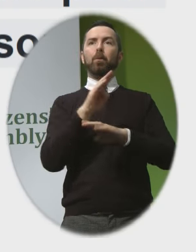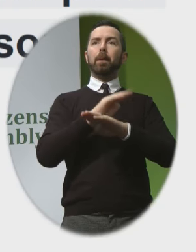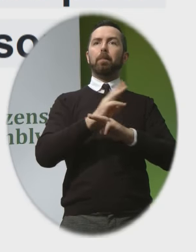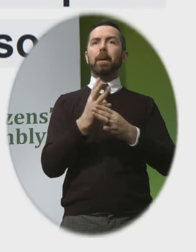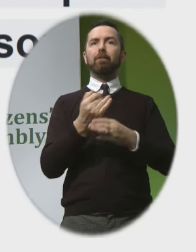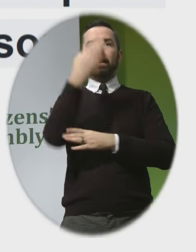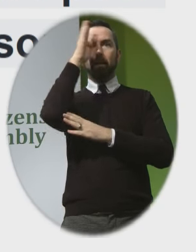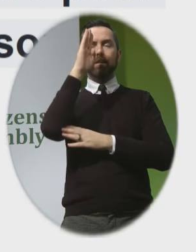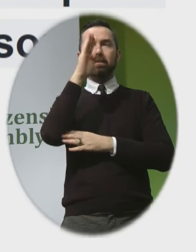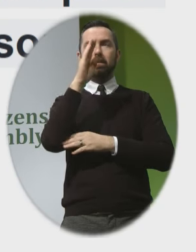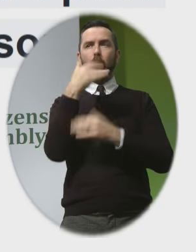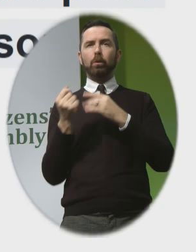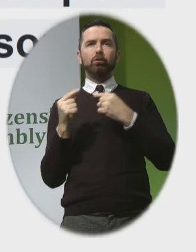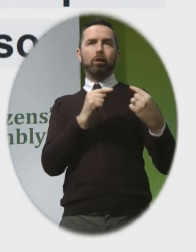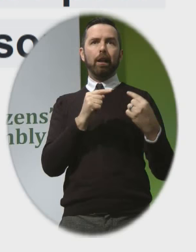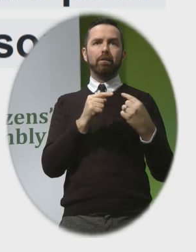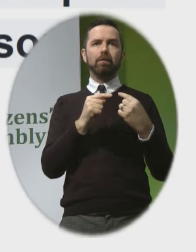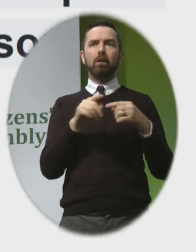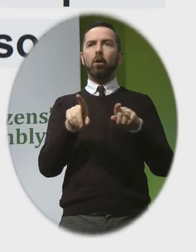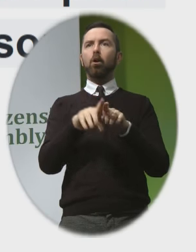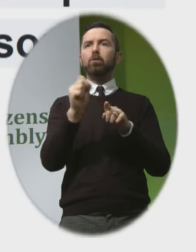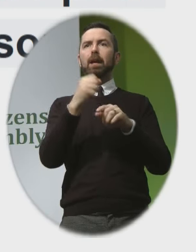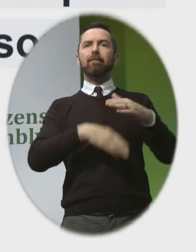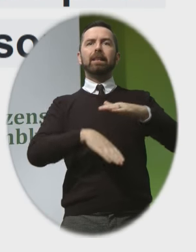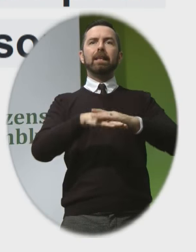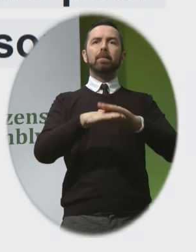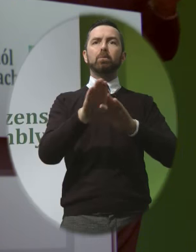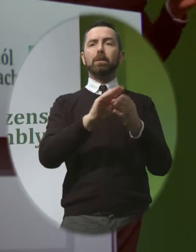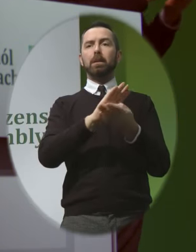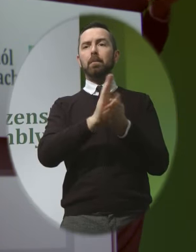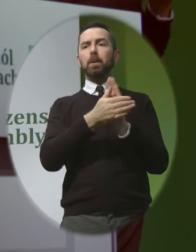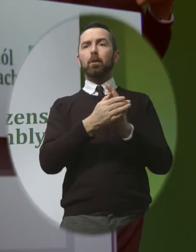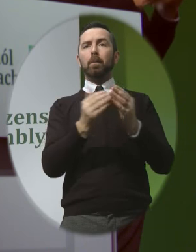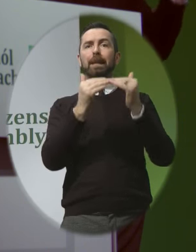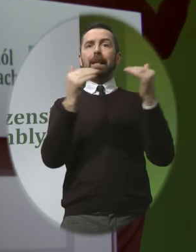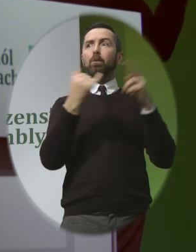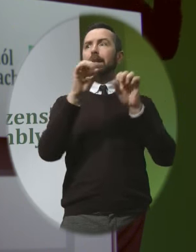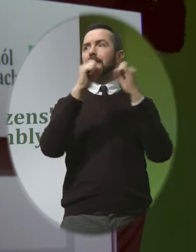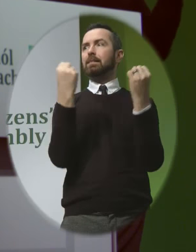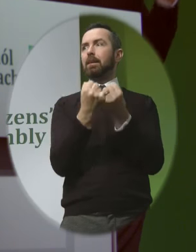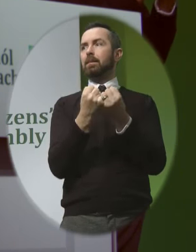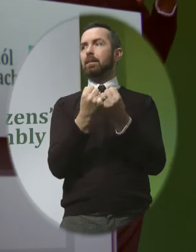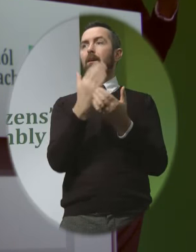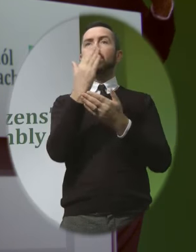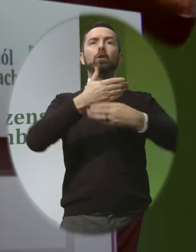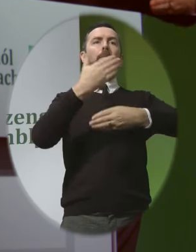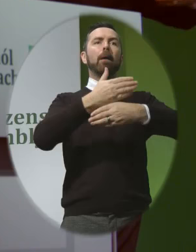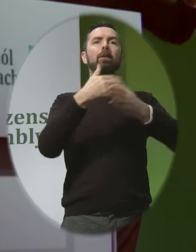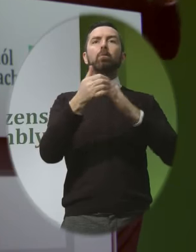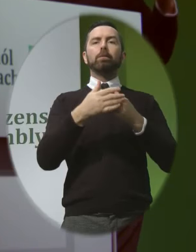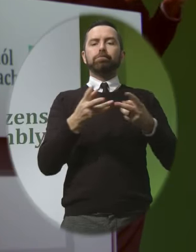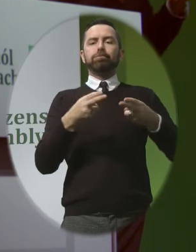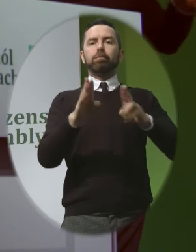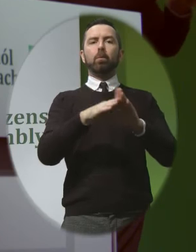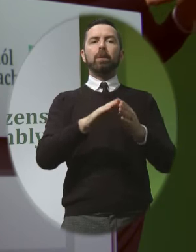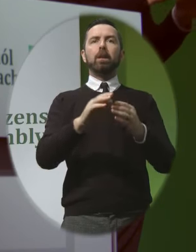can be and how it can limit our ability to access to partake equally in society some of the biggest barriers include recent cuts to lone